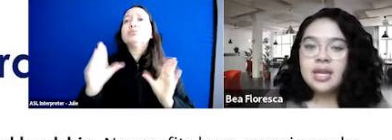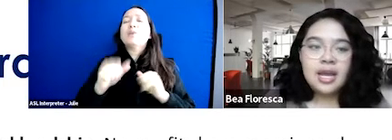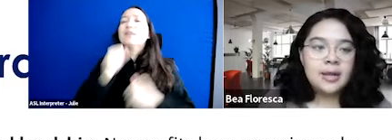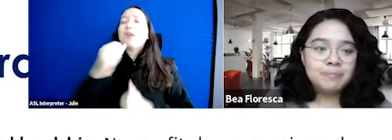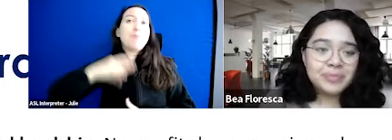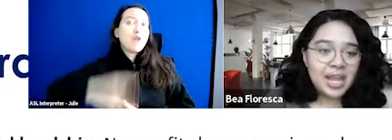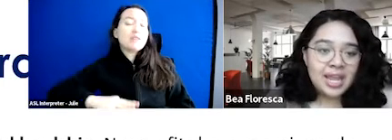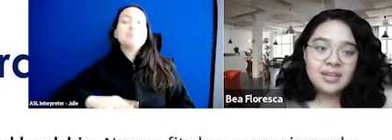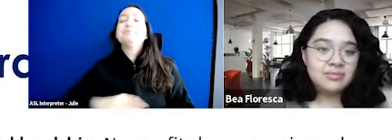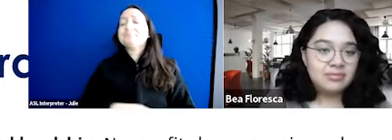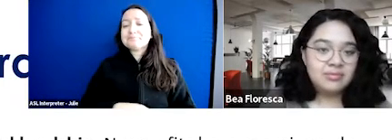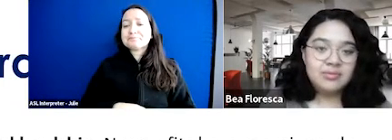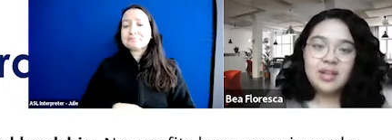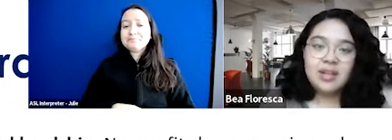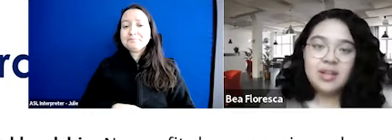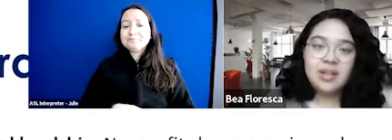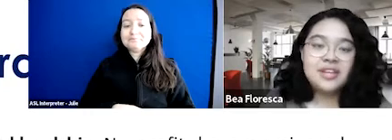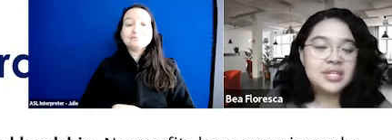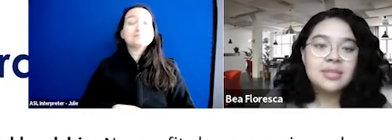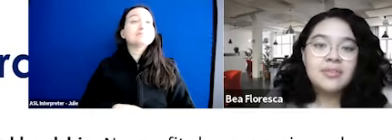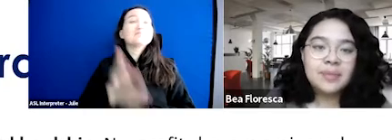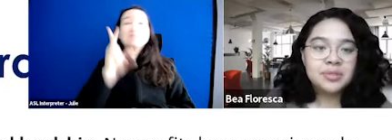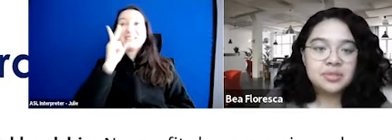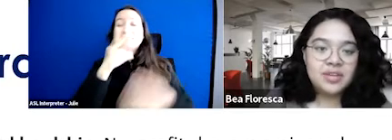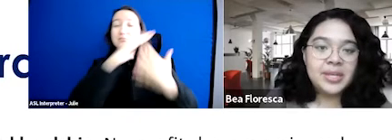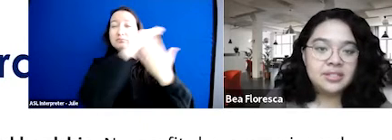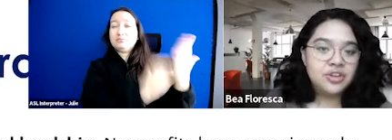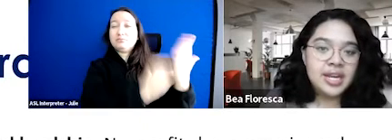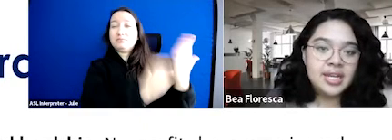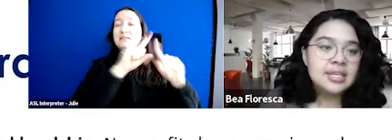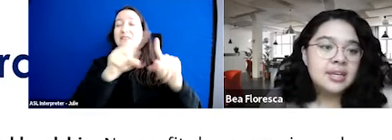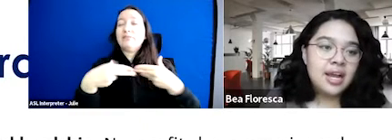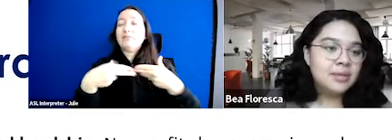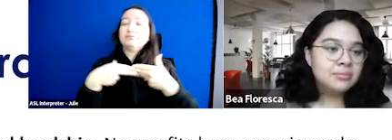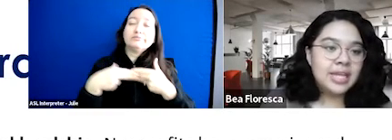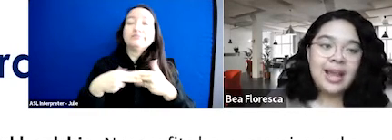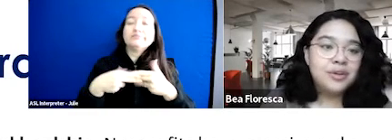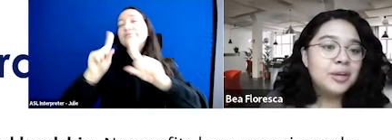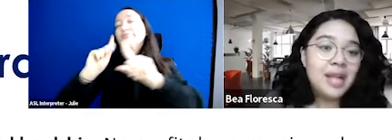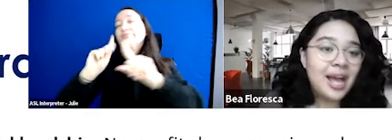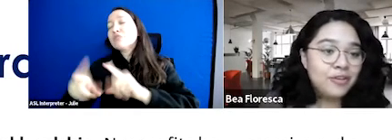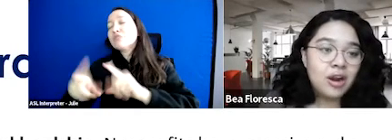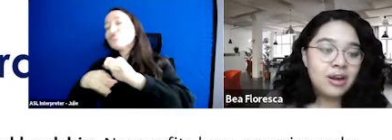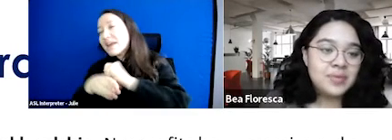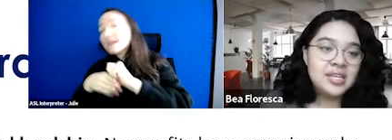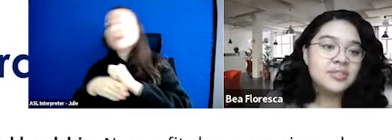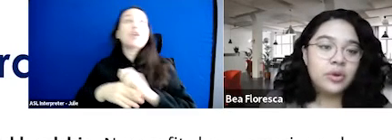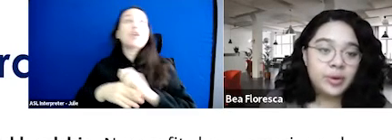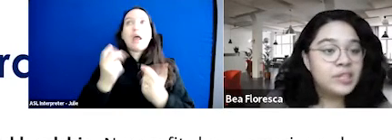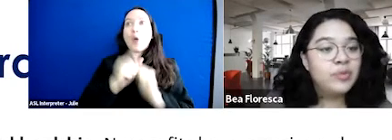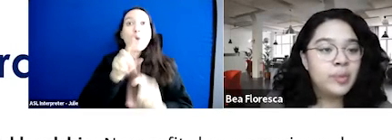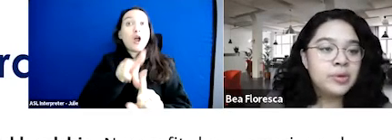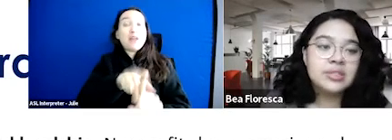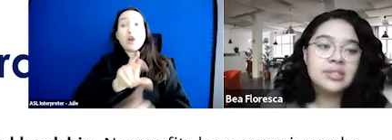mind. And on the side, you can see some of the examples of topics and trainings like how to apply for RFPs